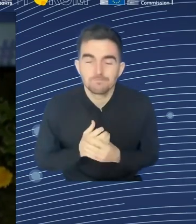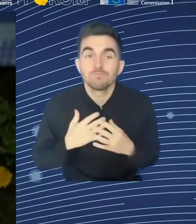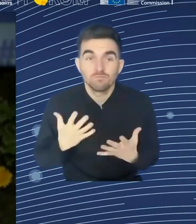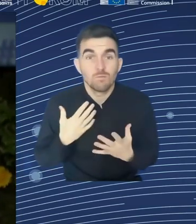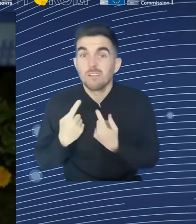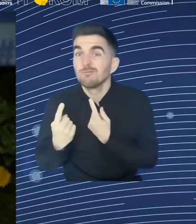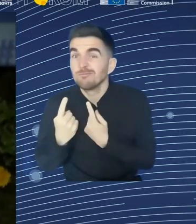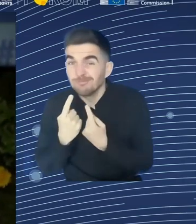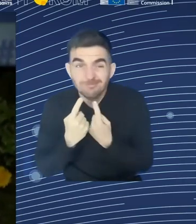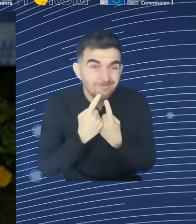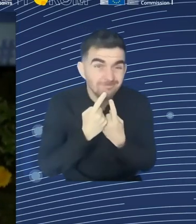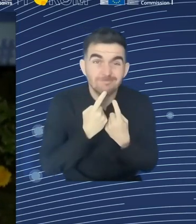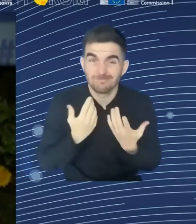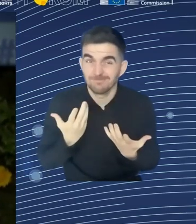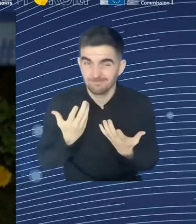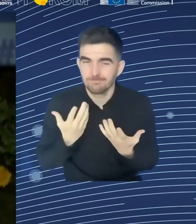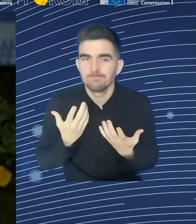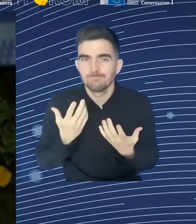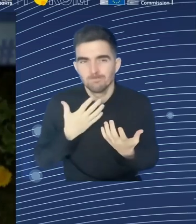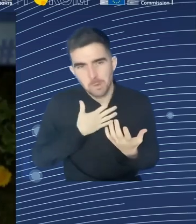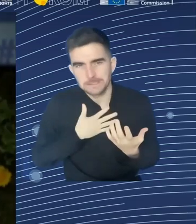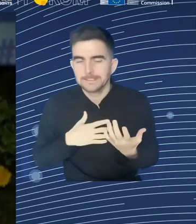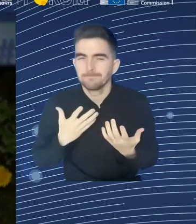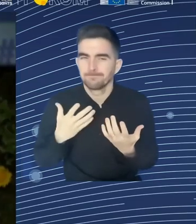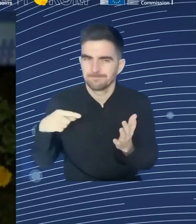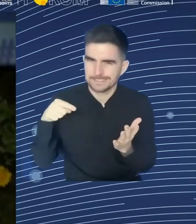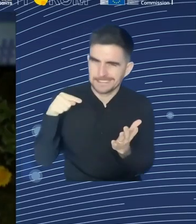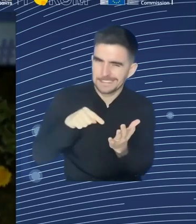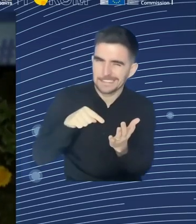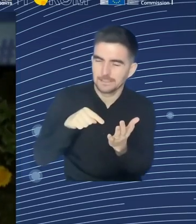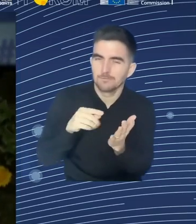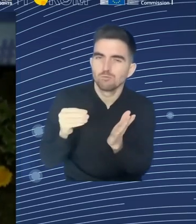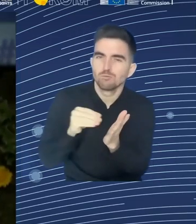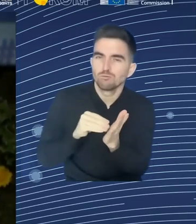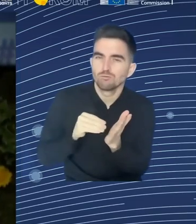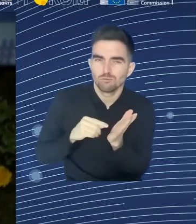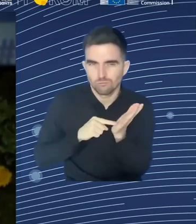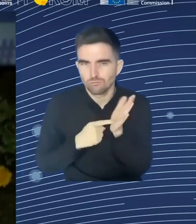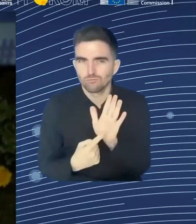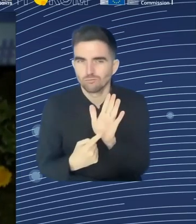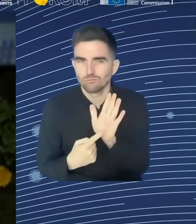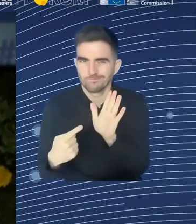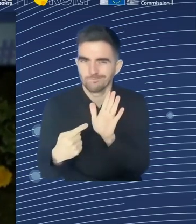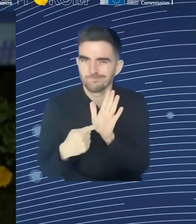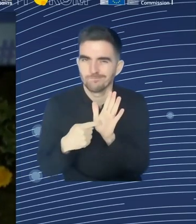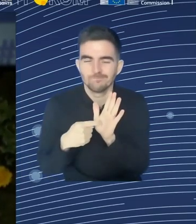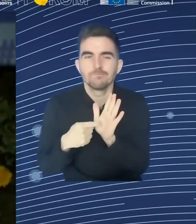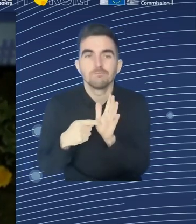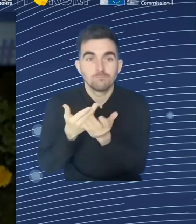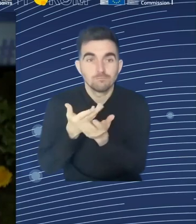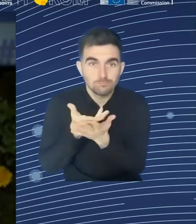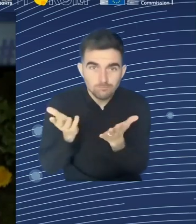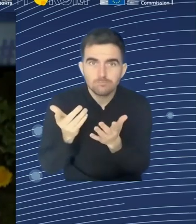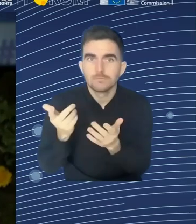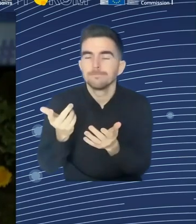EU. By the way, the report is available online. There is a very nice dedicated website, so if you want to look